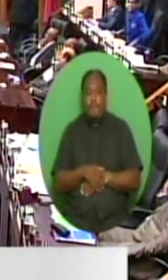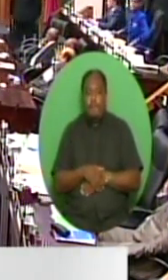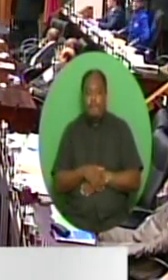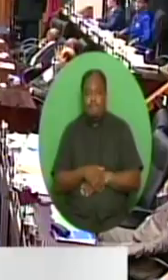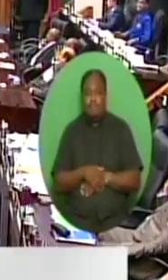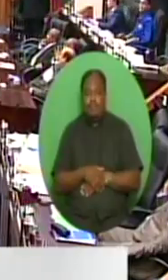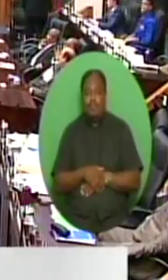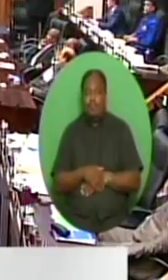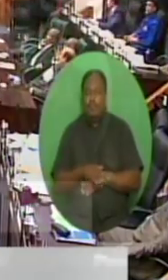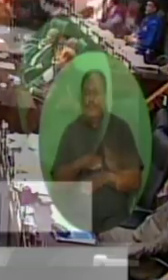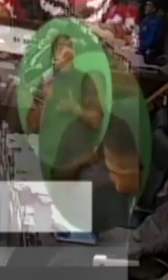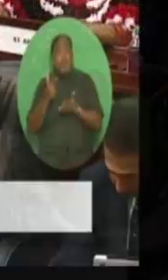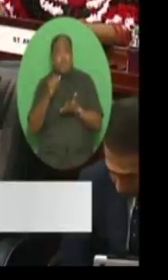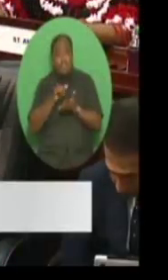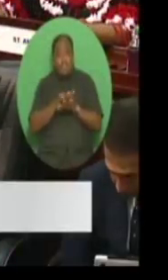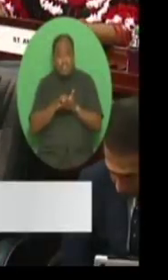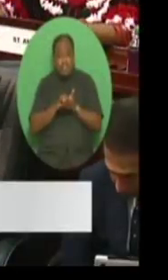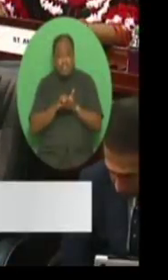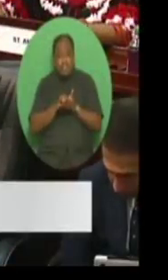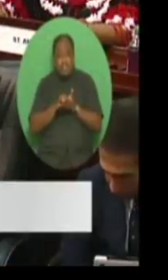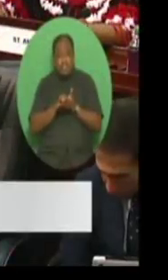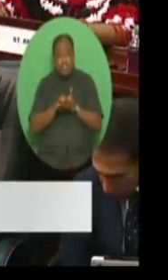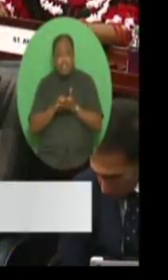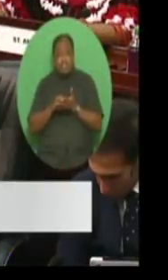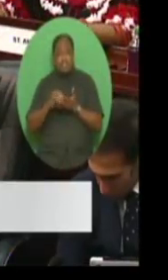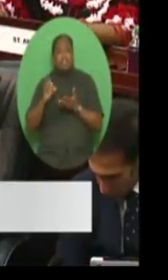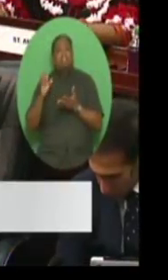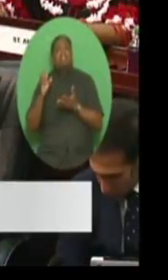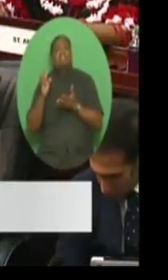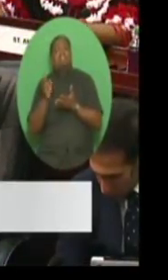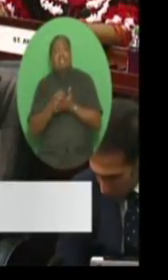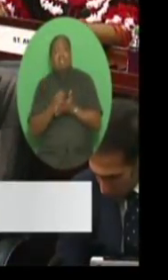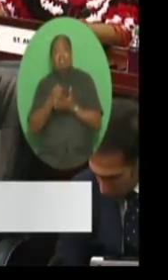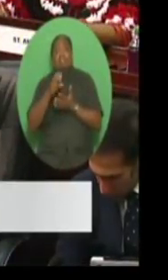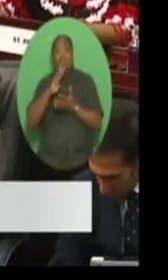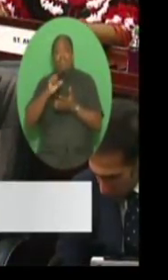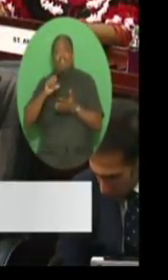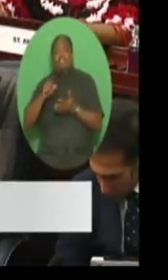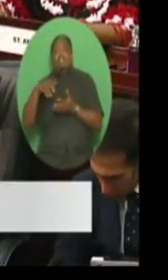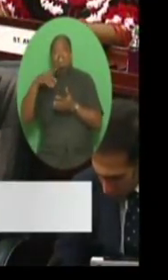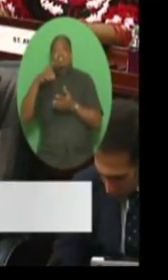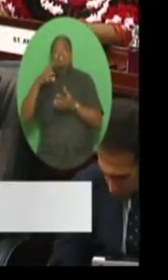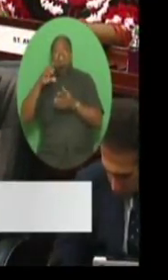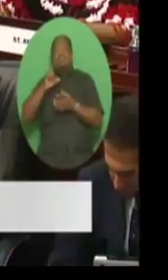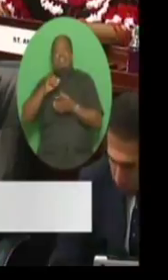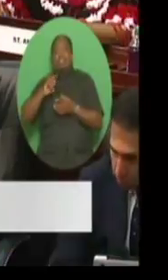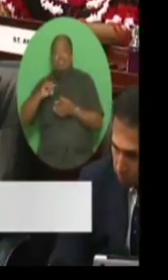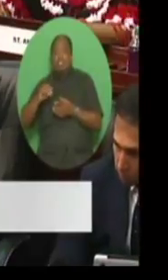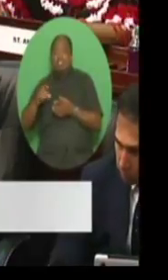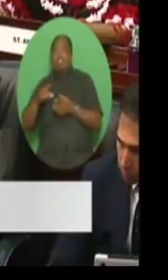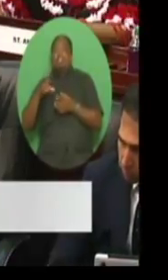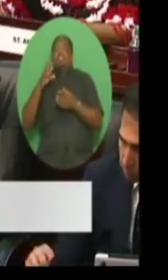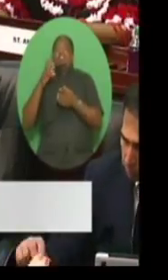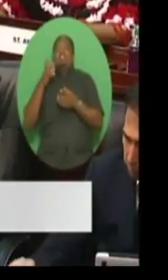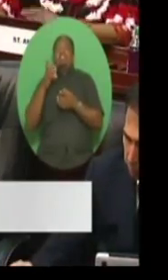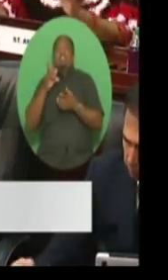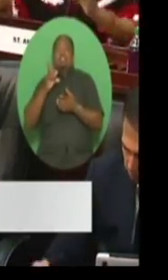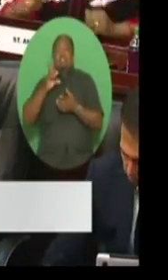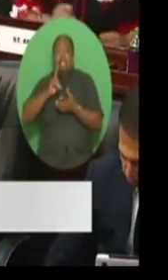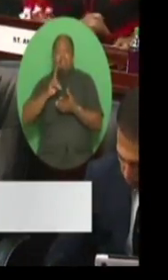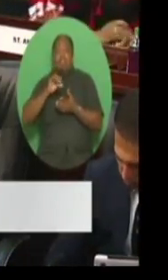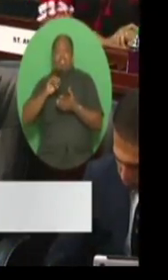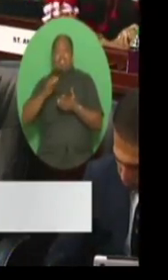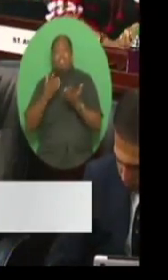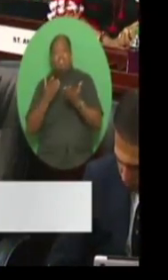$2.2 billion. Salaries, wages, pensions, gratuities, debt servicing and social service